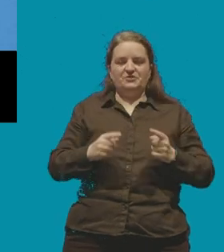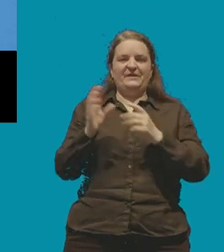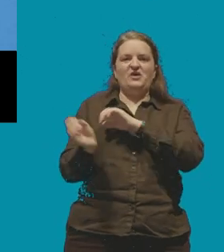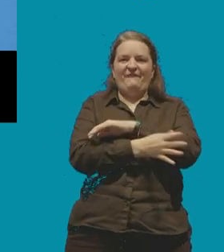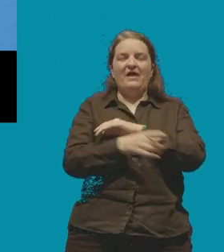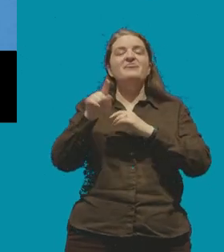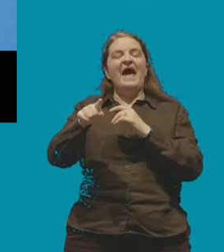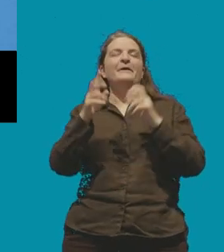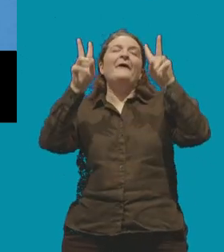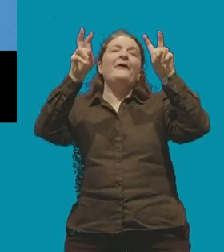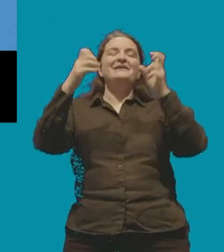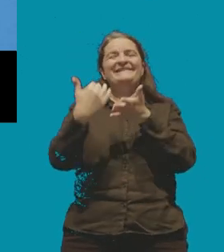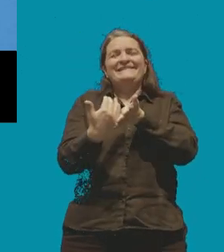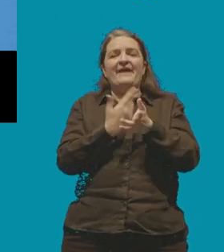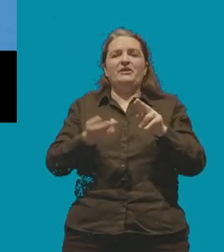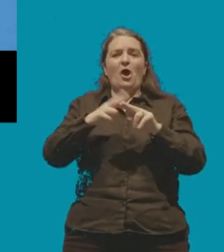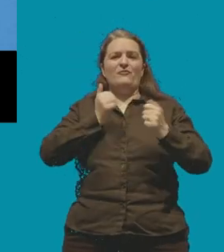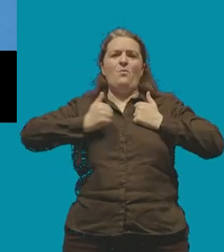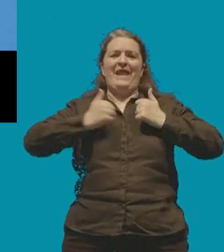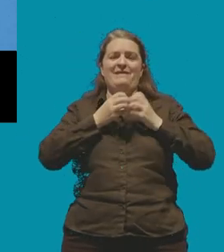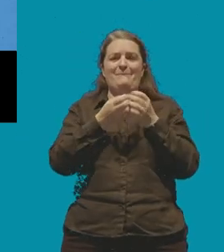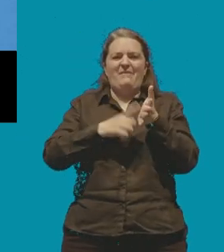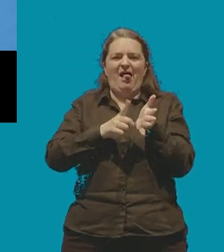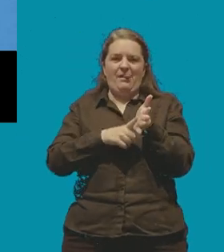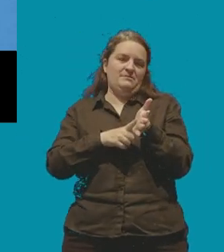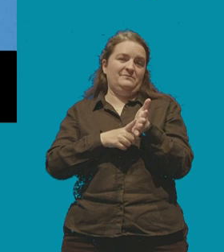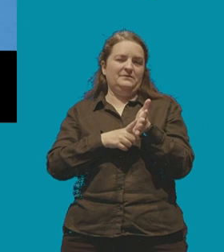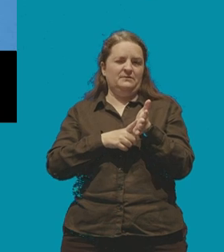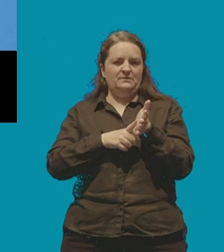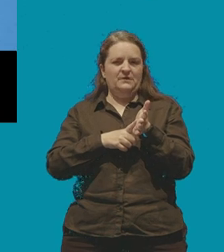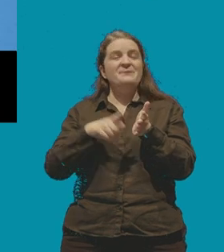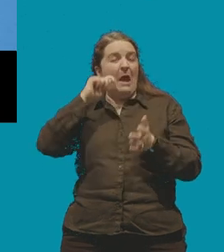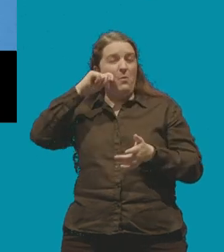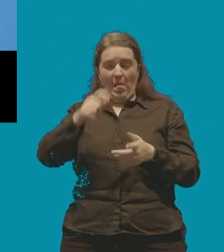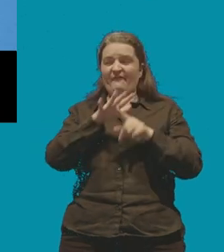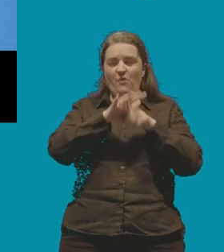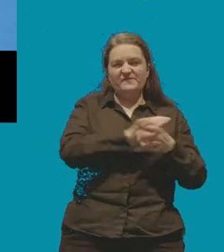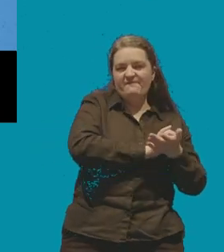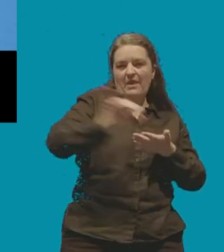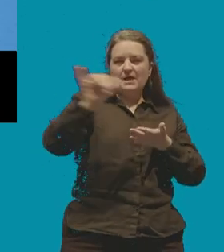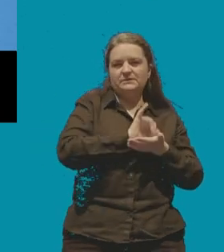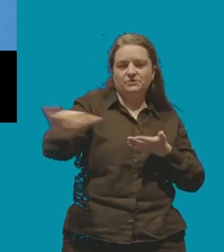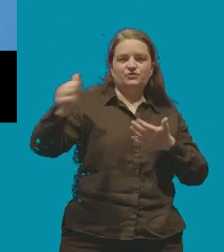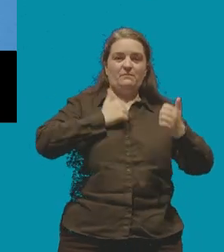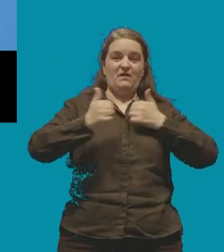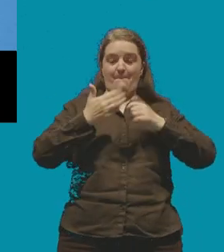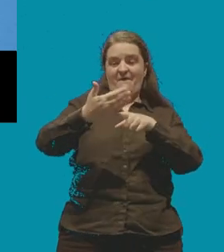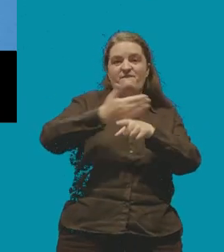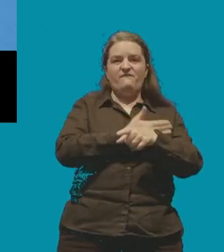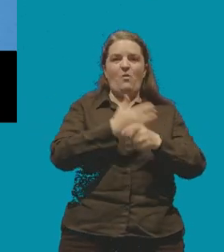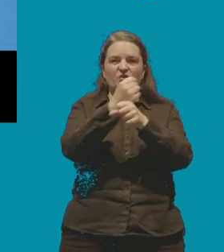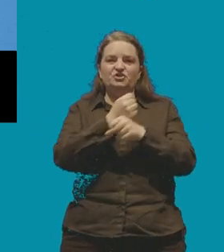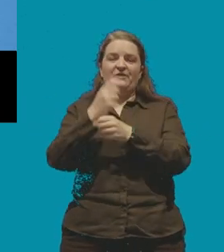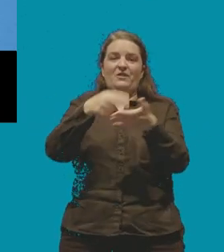bill it will no doubt attempt to force a flight through before the next general election in the hope that the politics